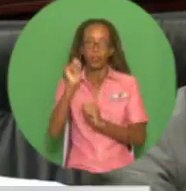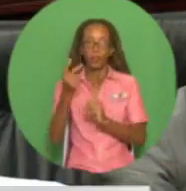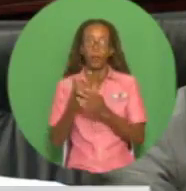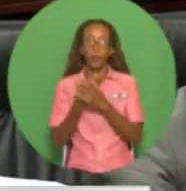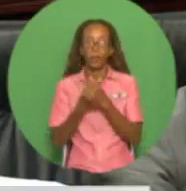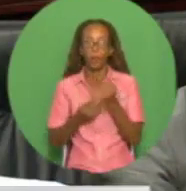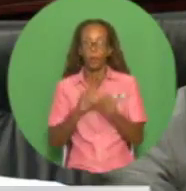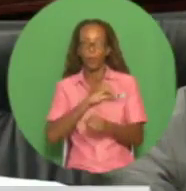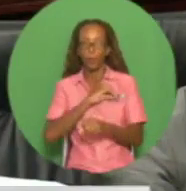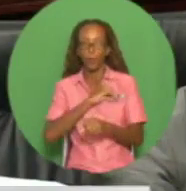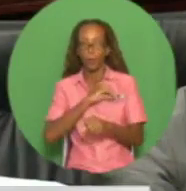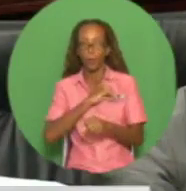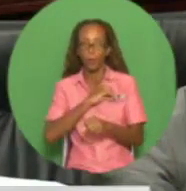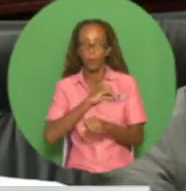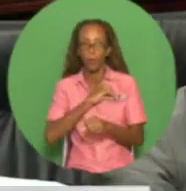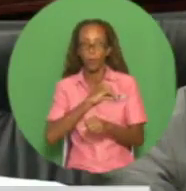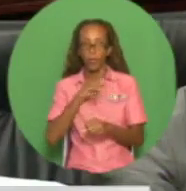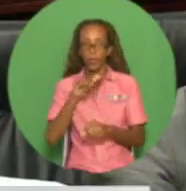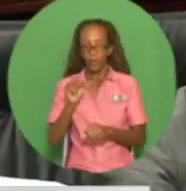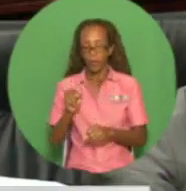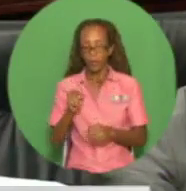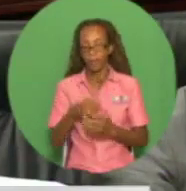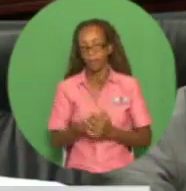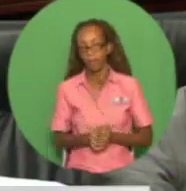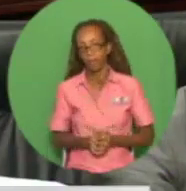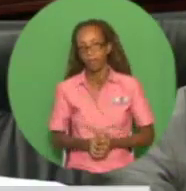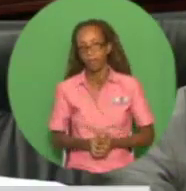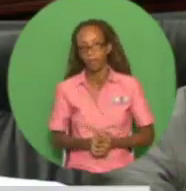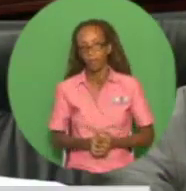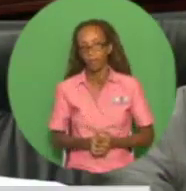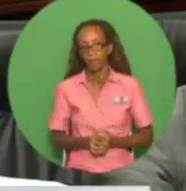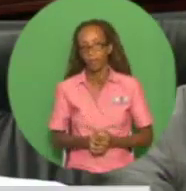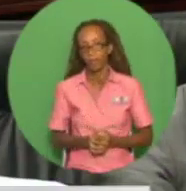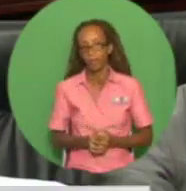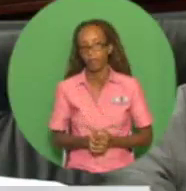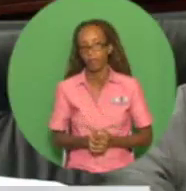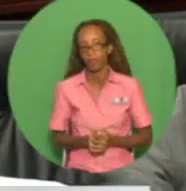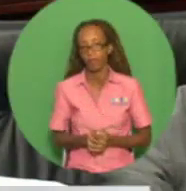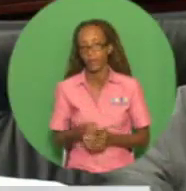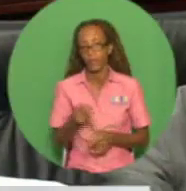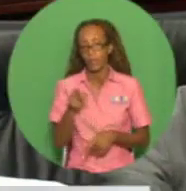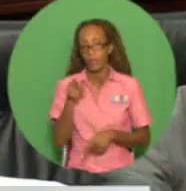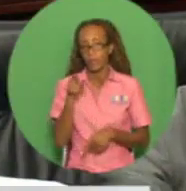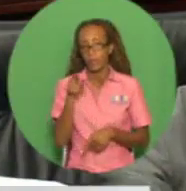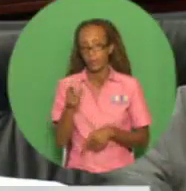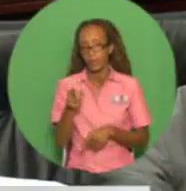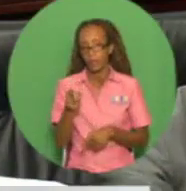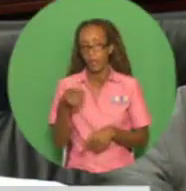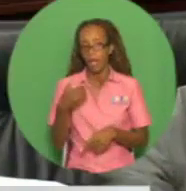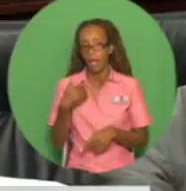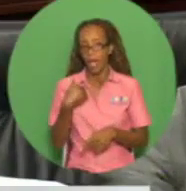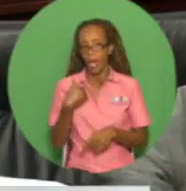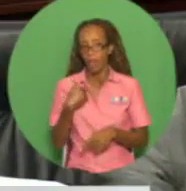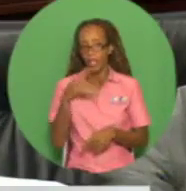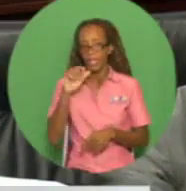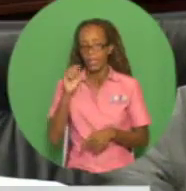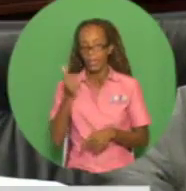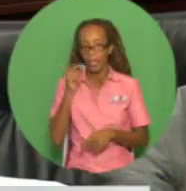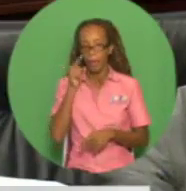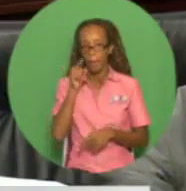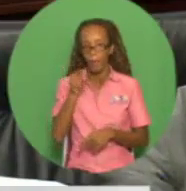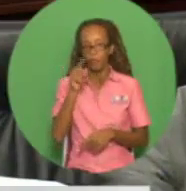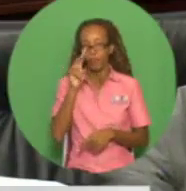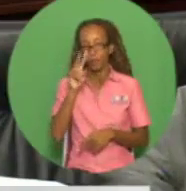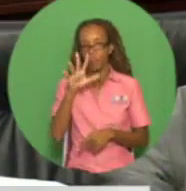which travel the maritime borders of both our countries. These fields have an estimated 10.25 trillion cubic feet of gas,